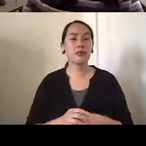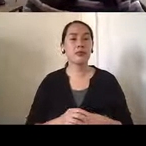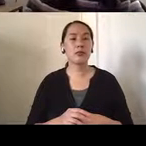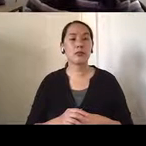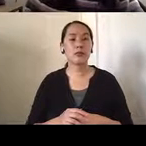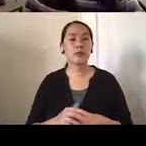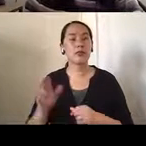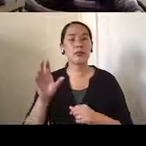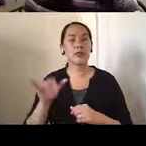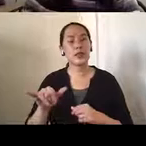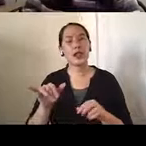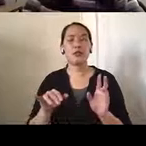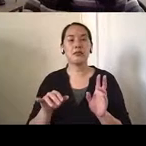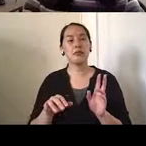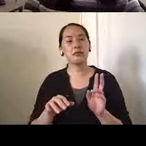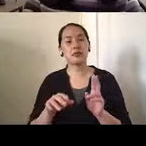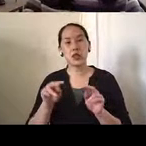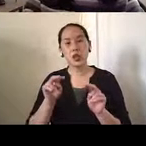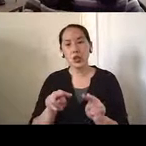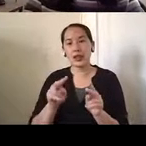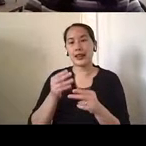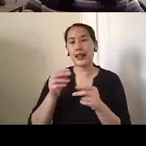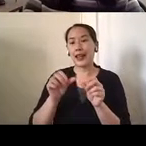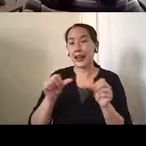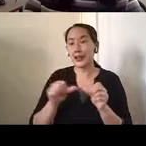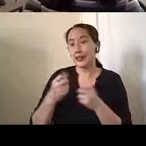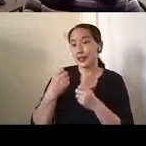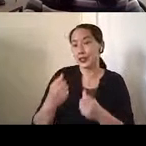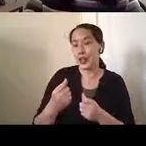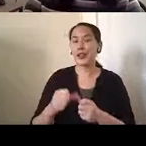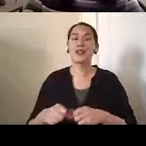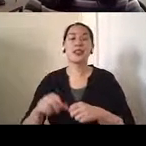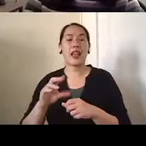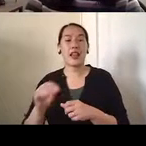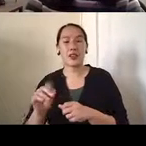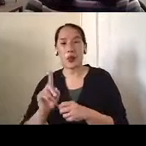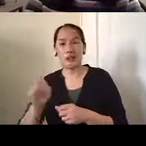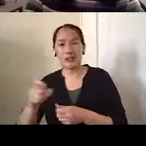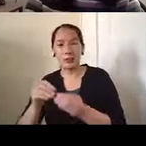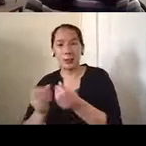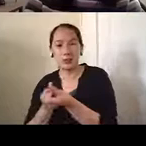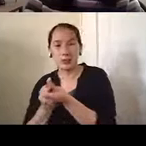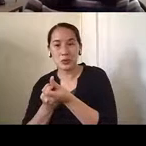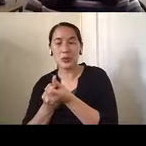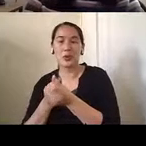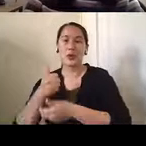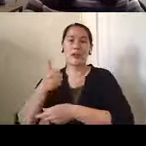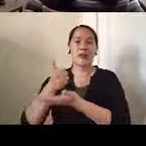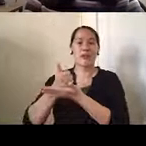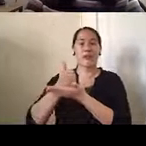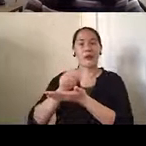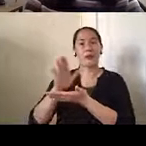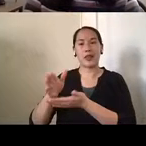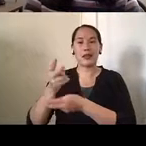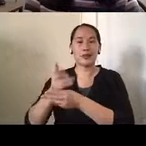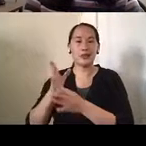to assess the areas of strengths as well as areas of risks and needs that can improve caregiver well-being, their self-efficacy, their